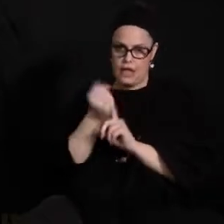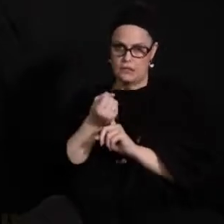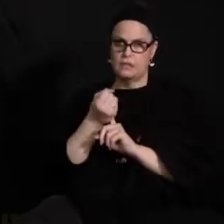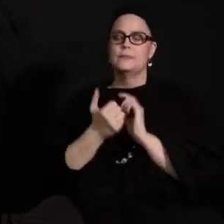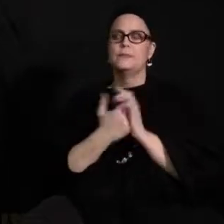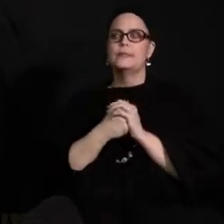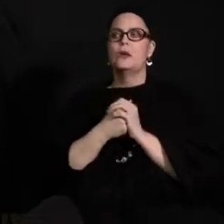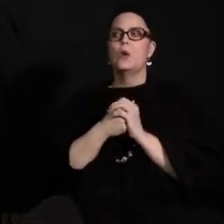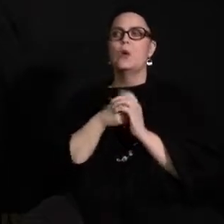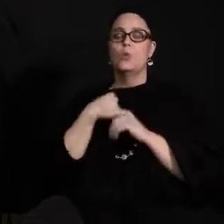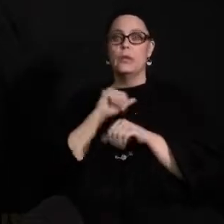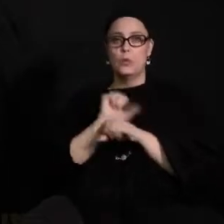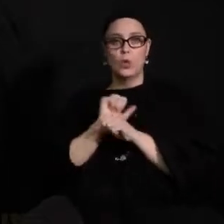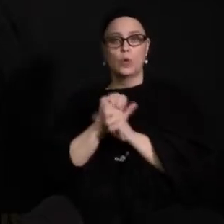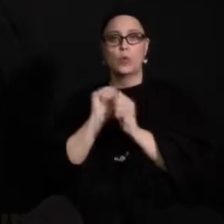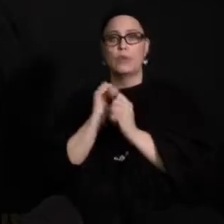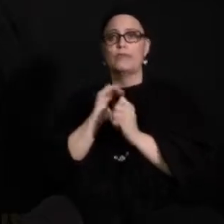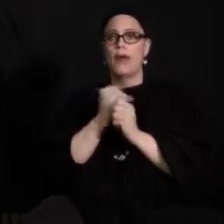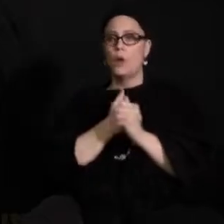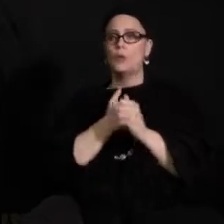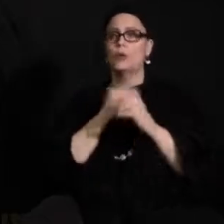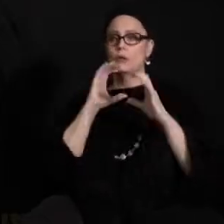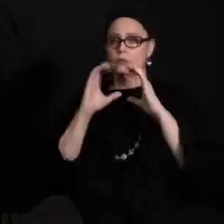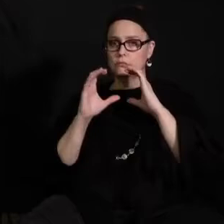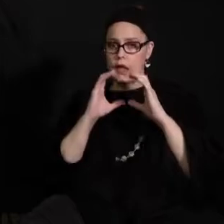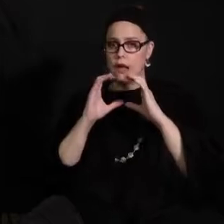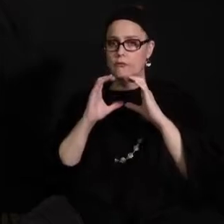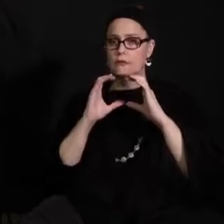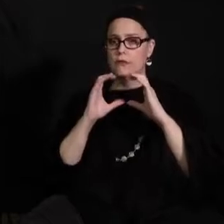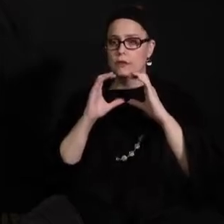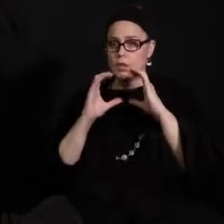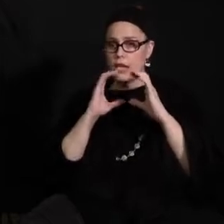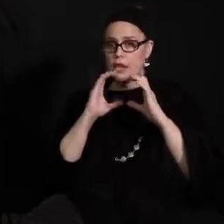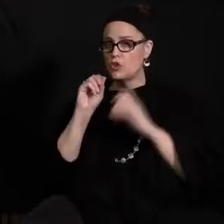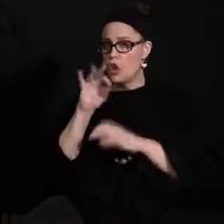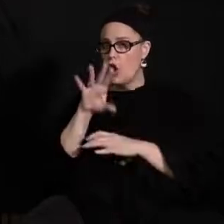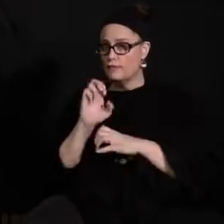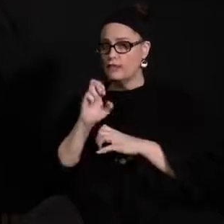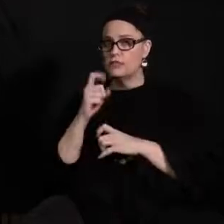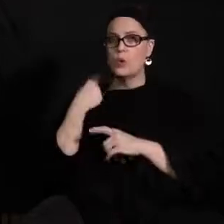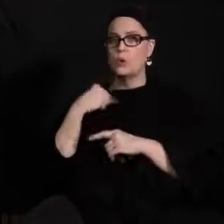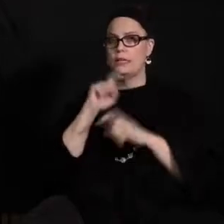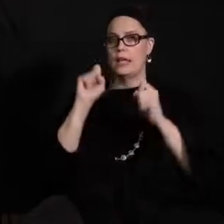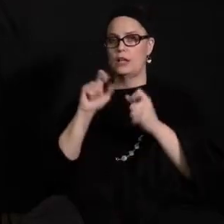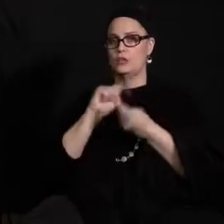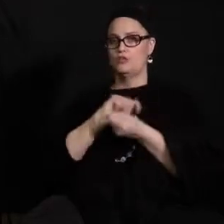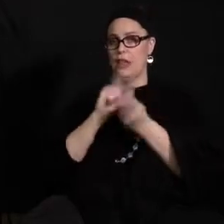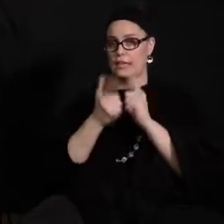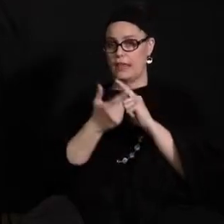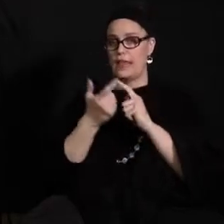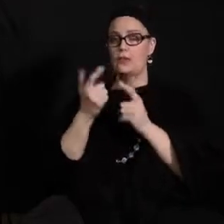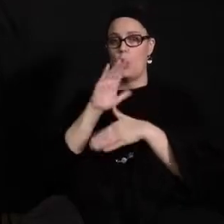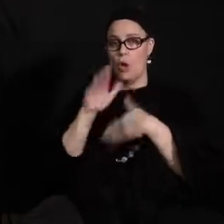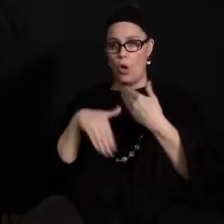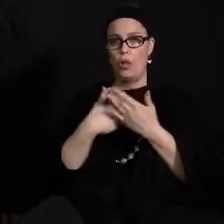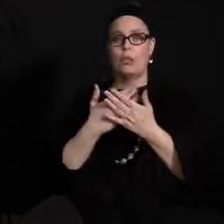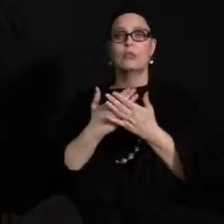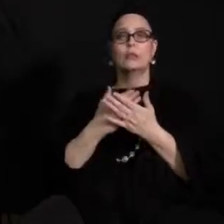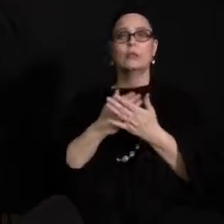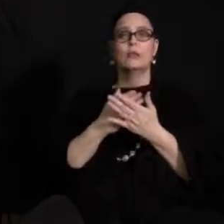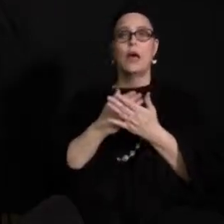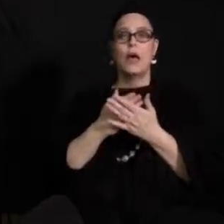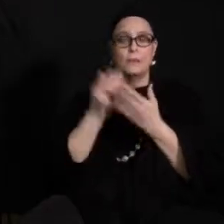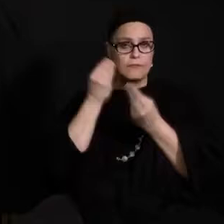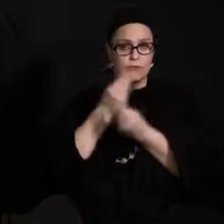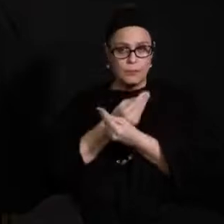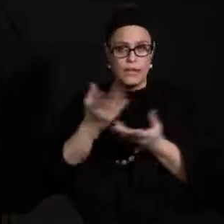communications office to do translated messages for all of our families as well so that we have that communication going out